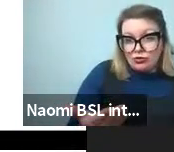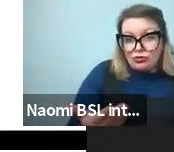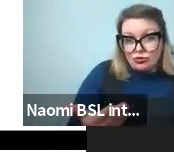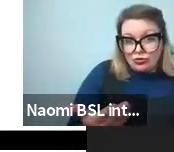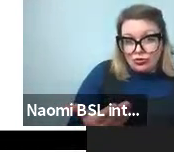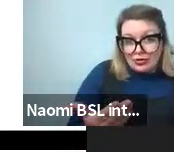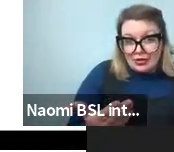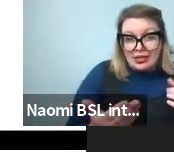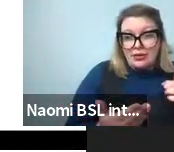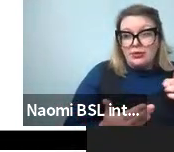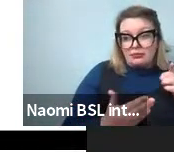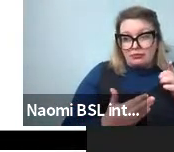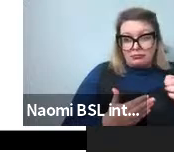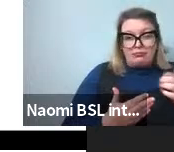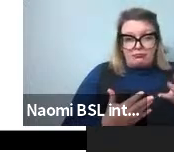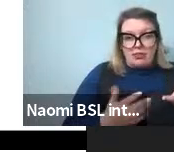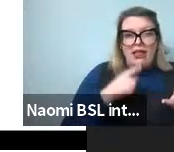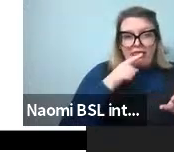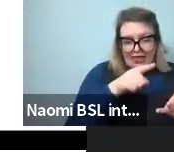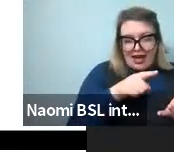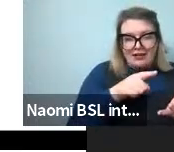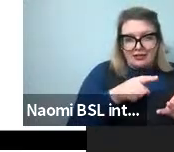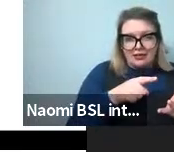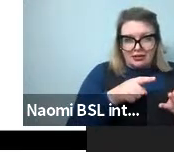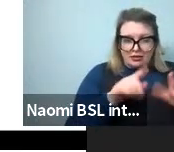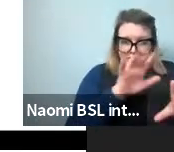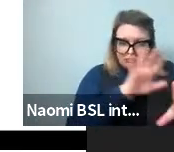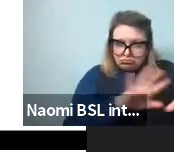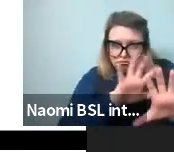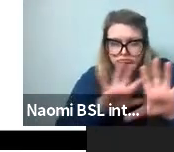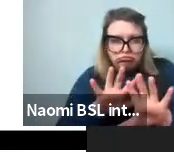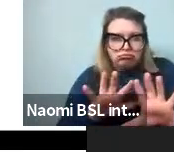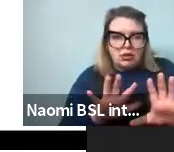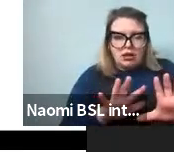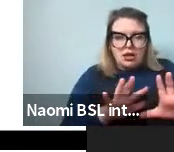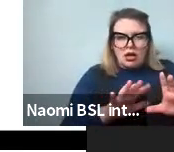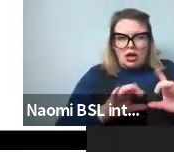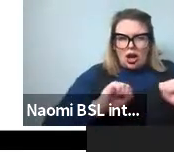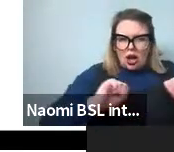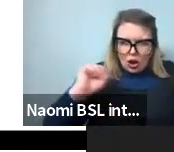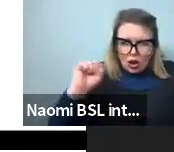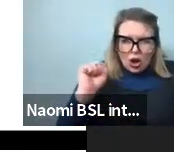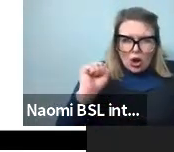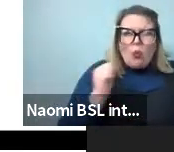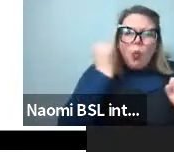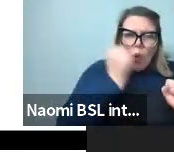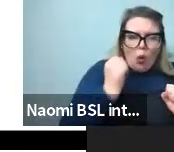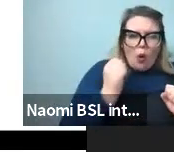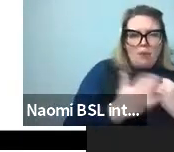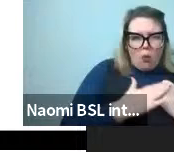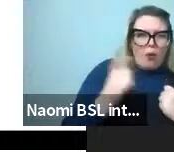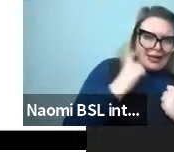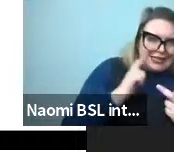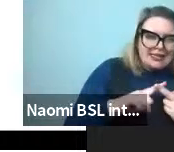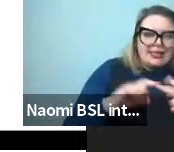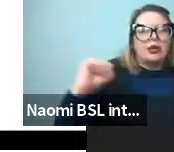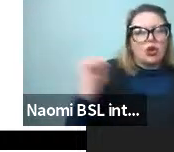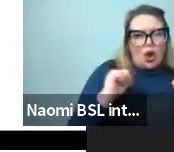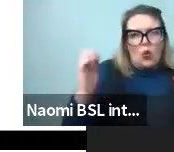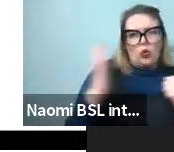observation, generalization, warm, easy, cool, harder is, you know, a cool